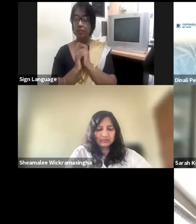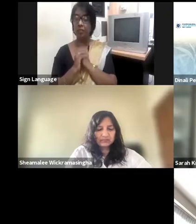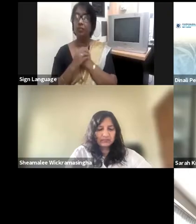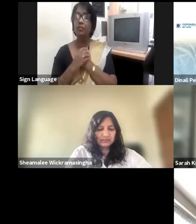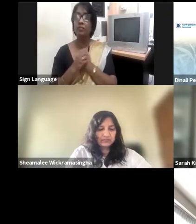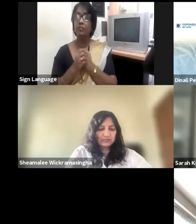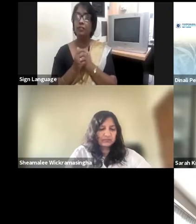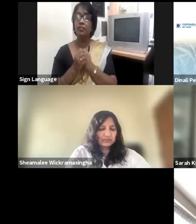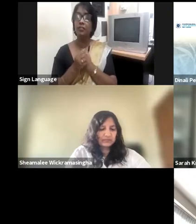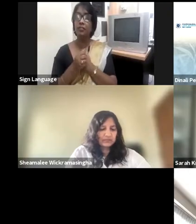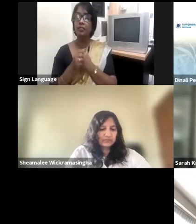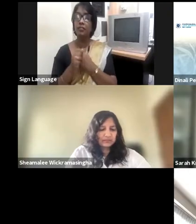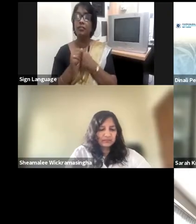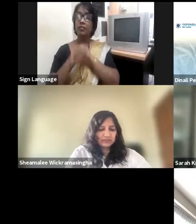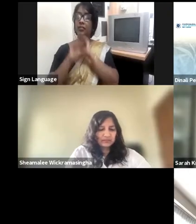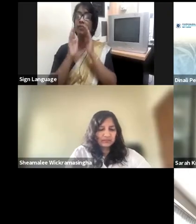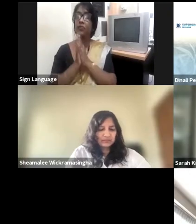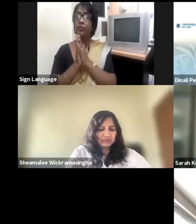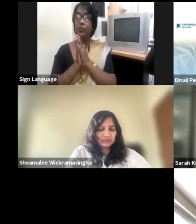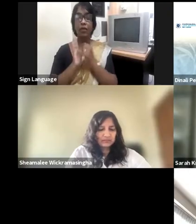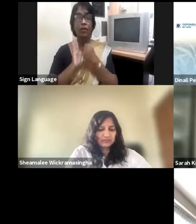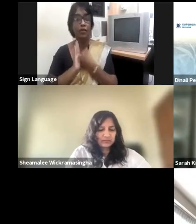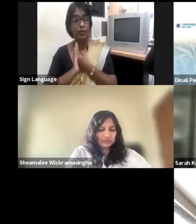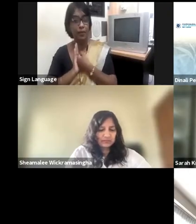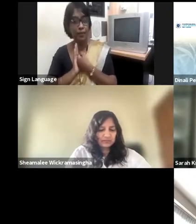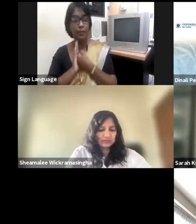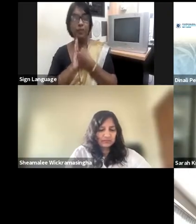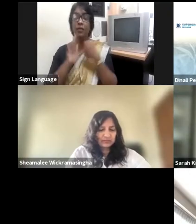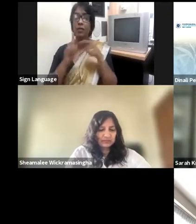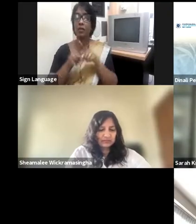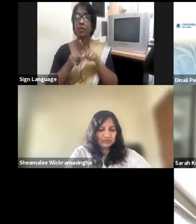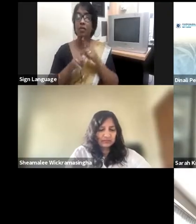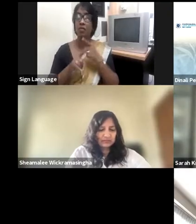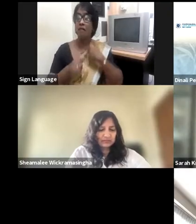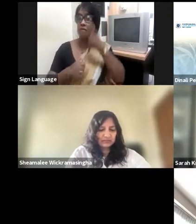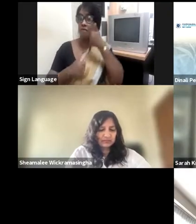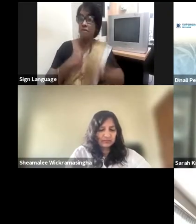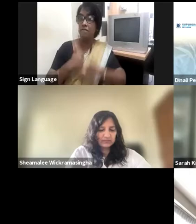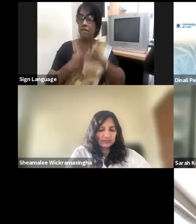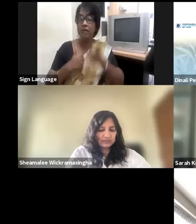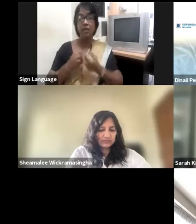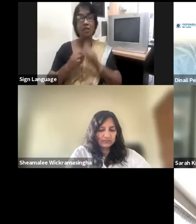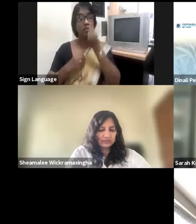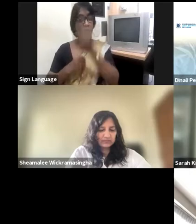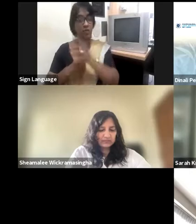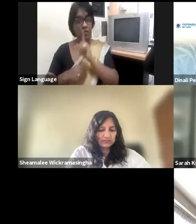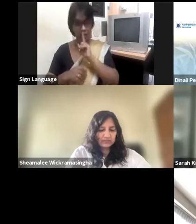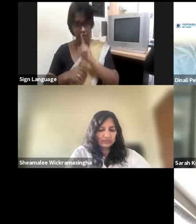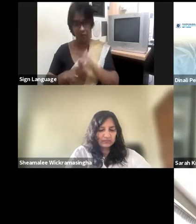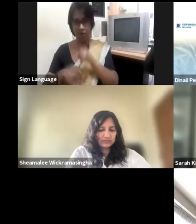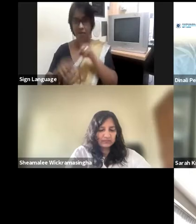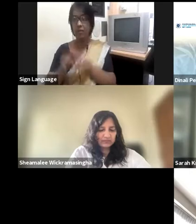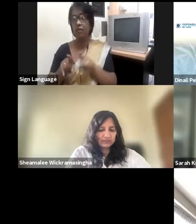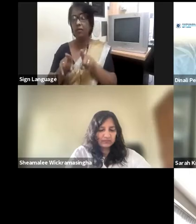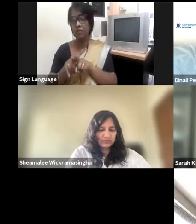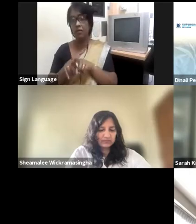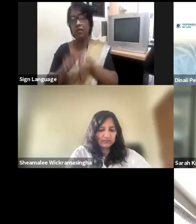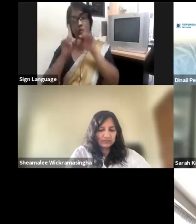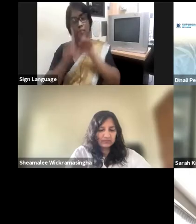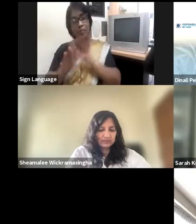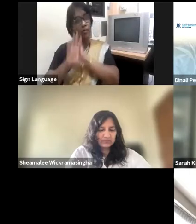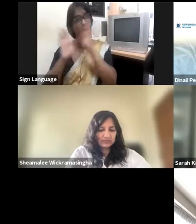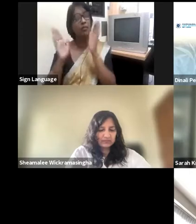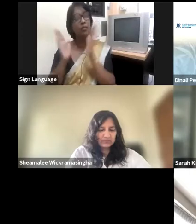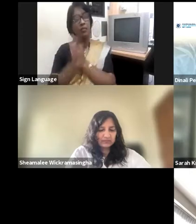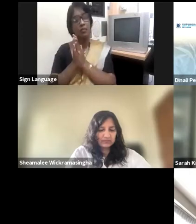ensuring that we use that to drive the changes that we need and that it is possible even in an organization that